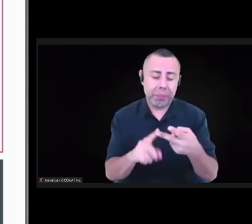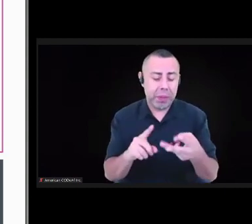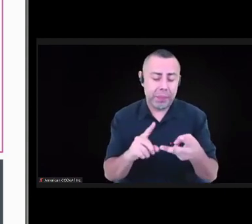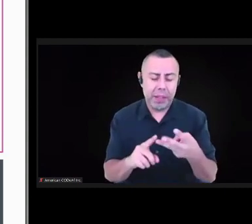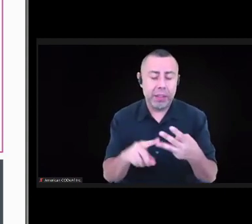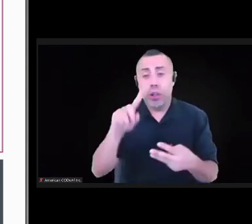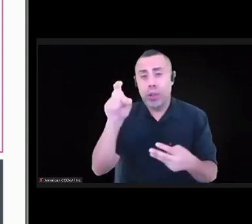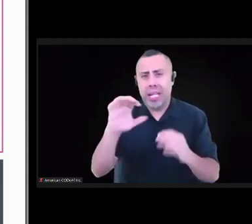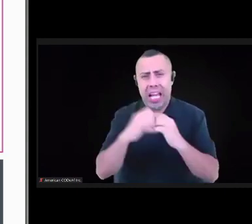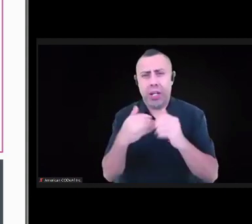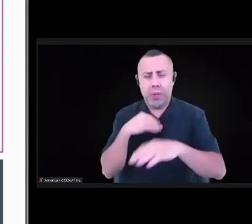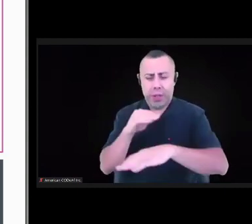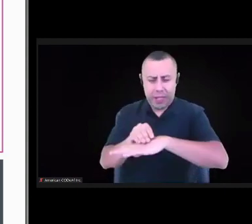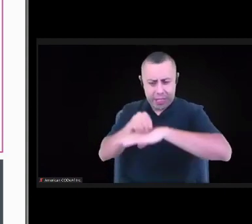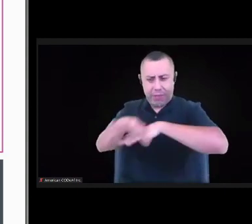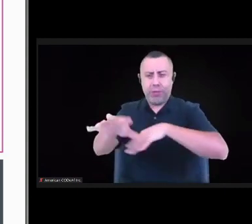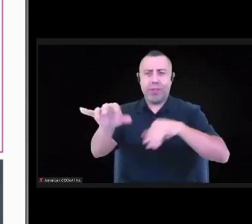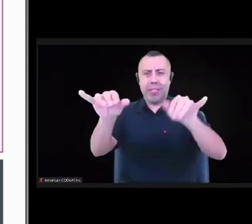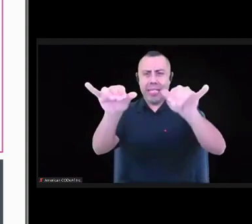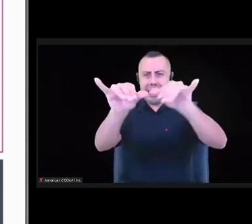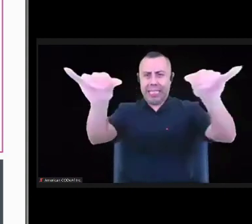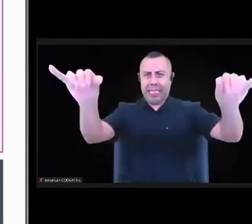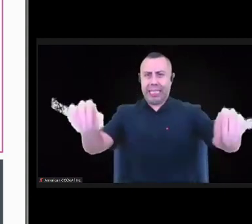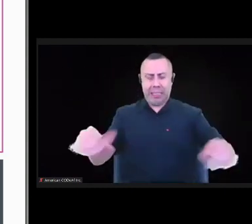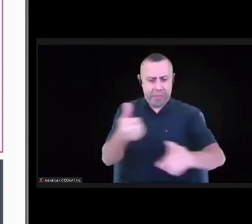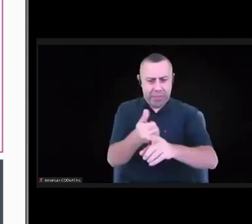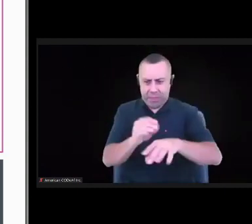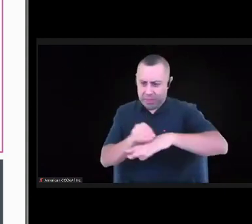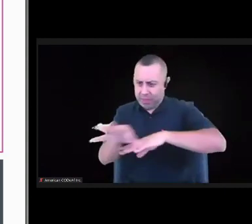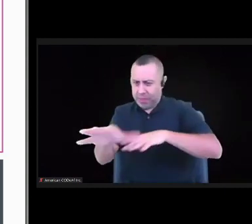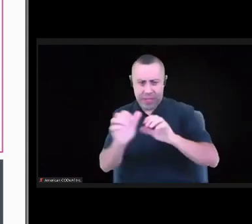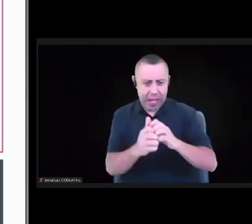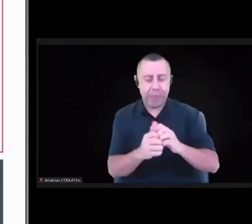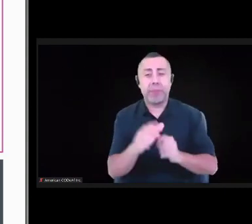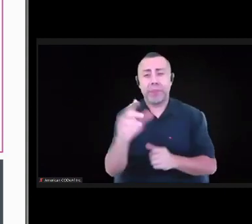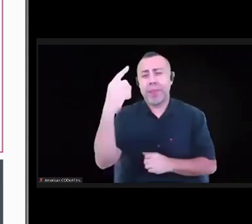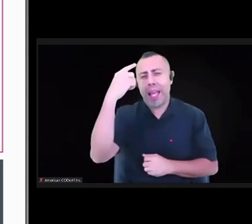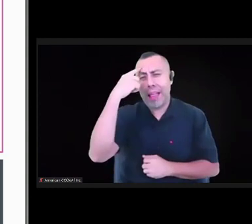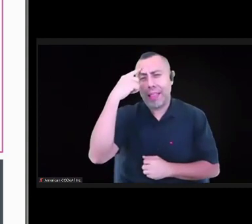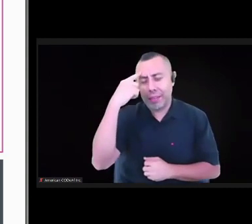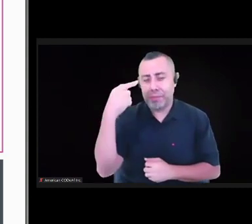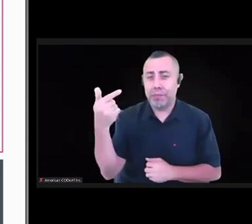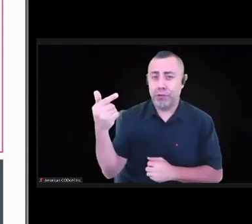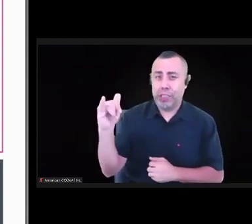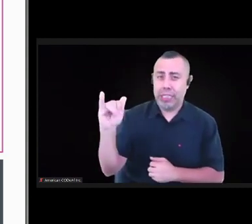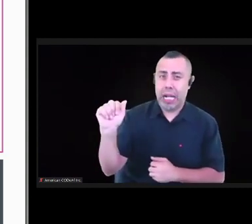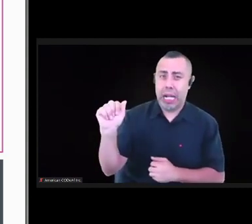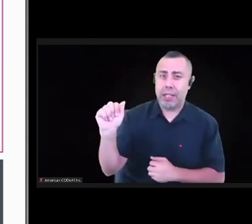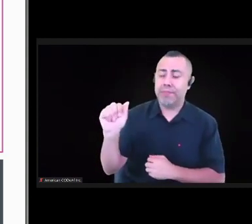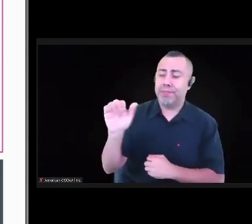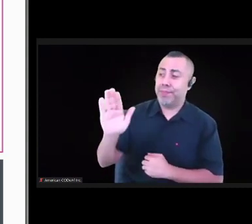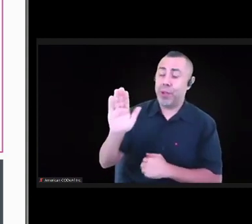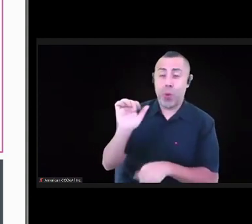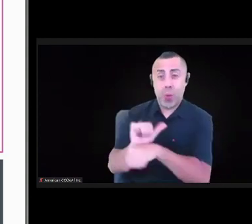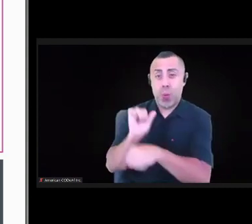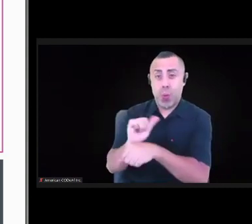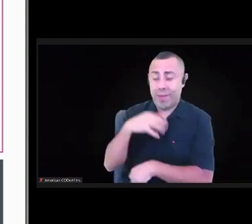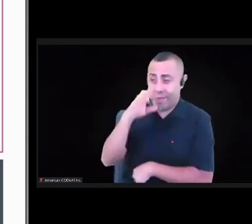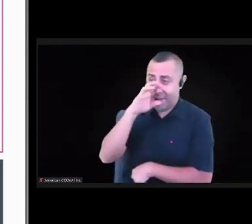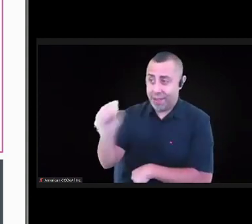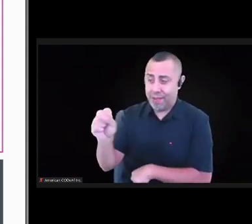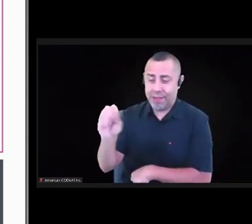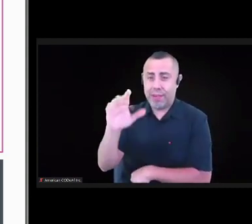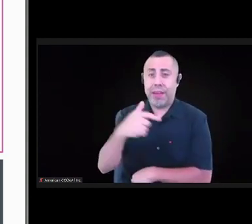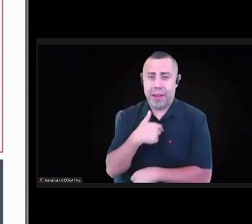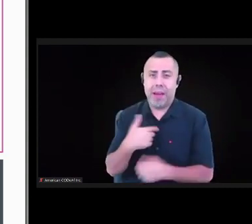I think, you know, one of the things that's interesting about the work of GIA, which, you know, I've been privileged, you know, in all the sense of the word,